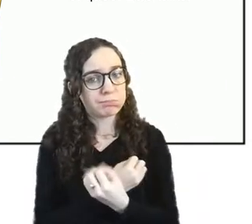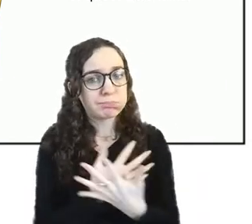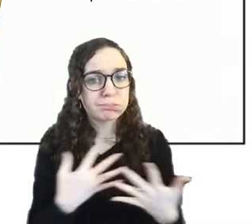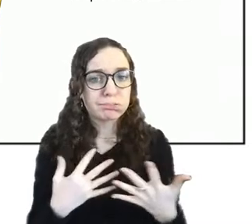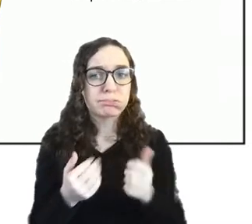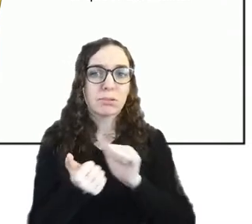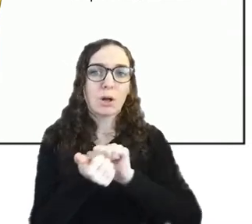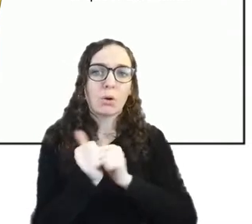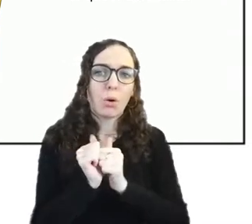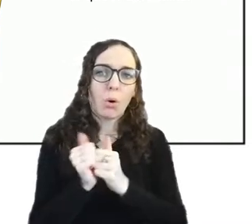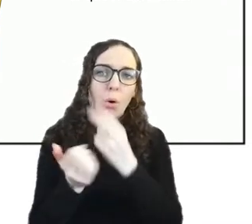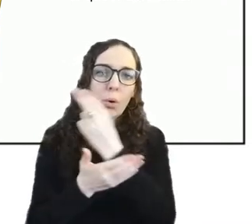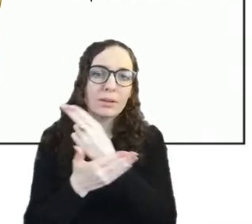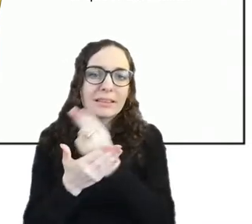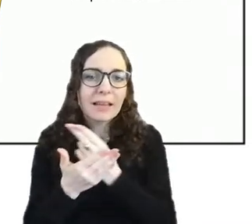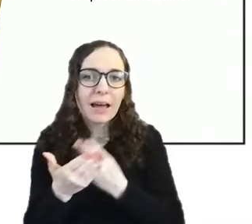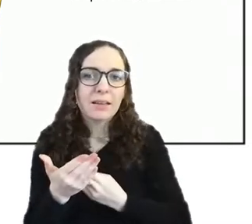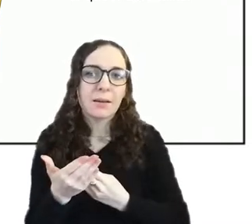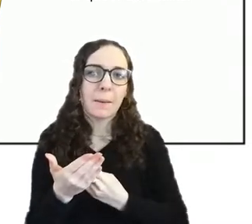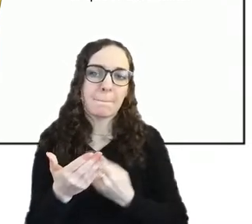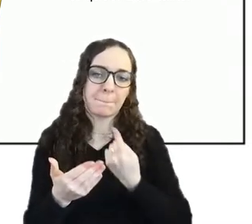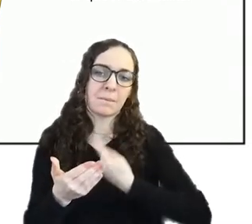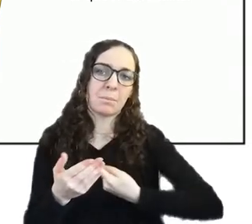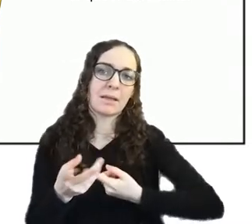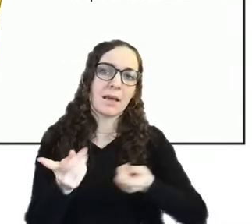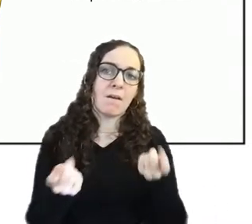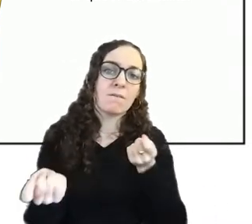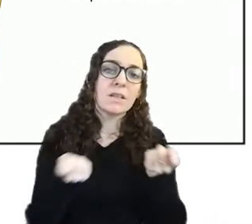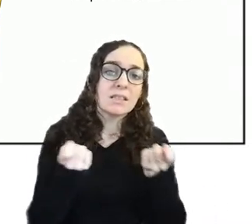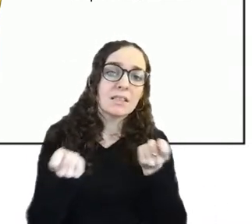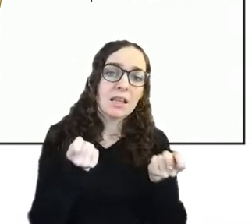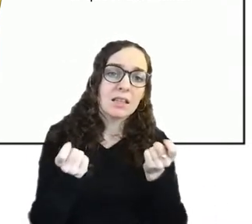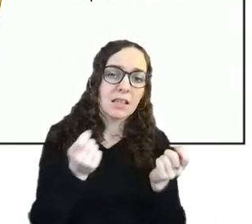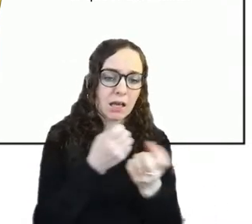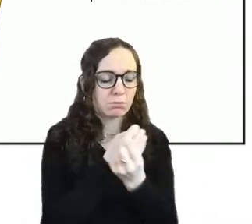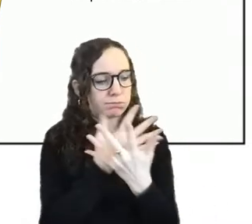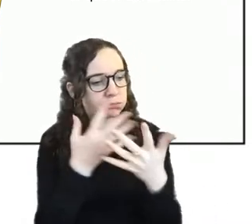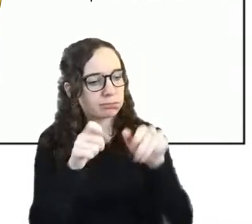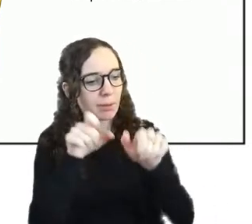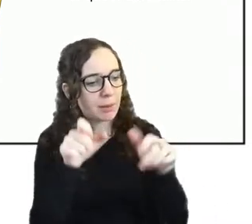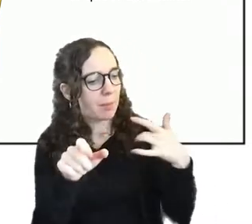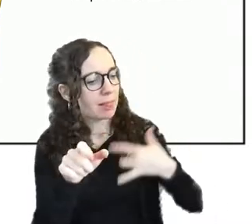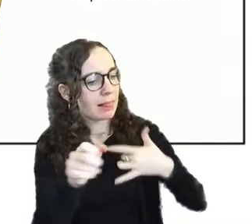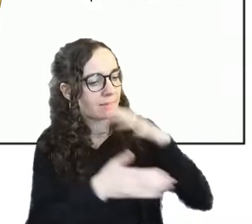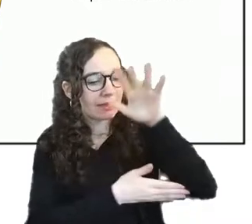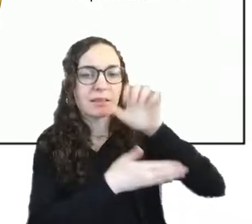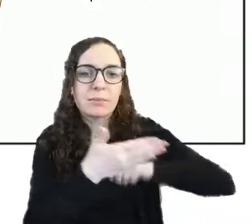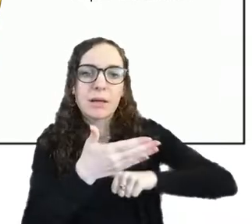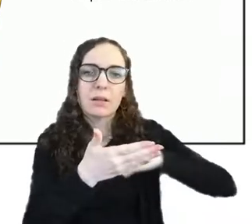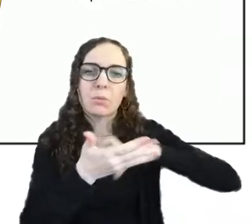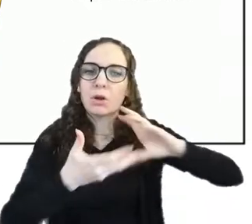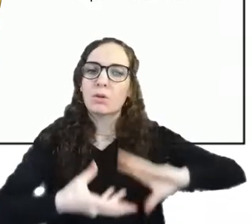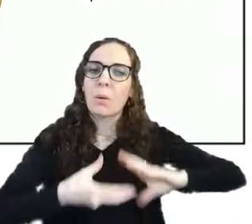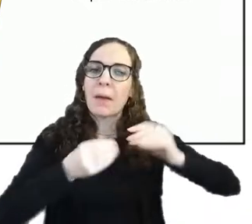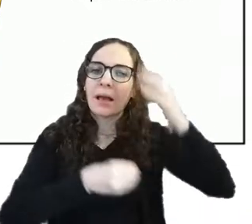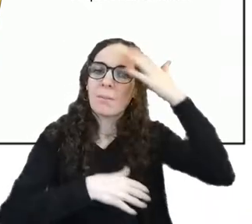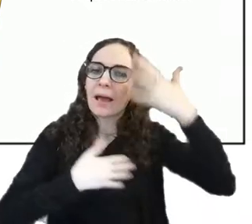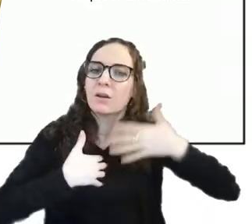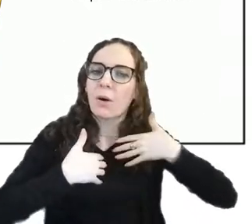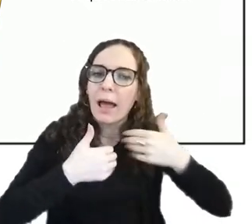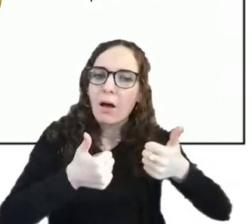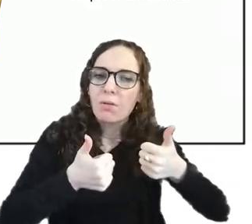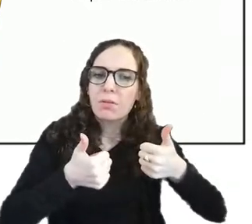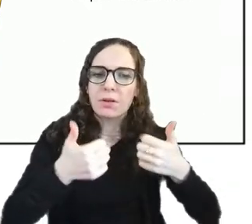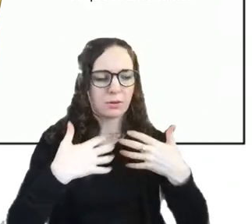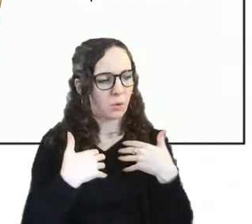um i facilitated lots with people with lived experience to create like mental health and well-being tools and products